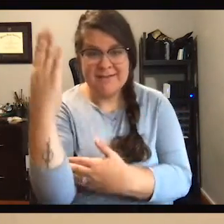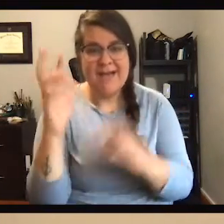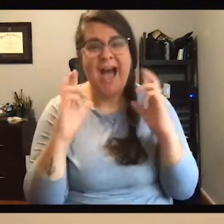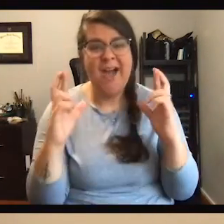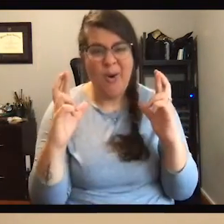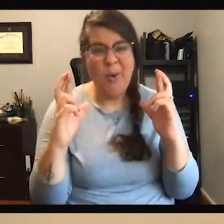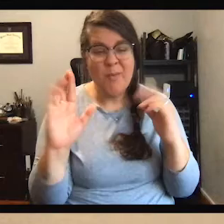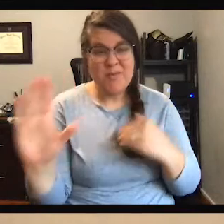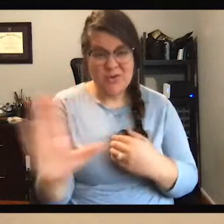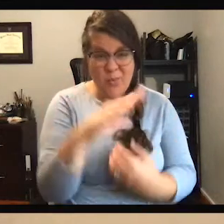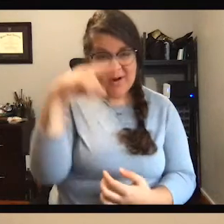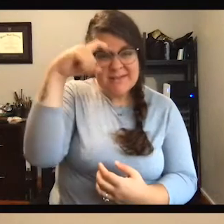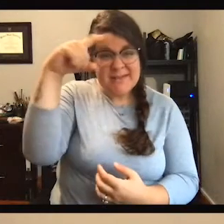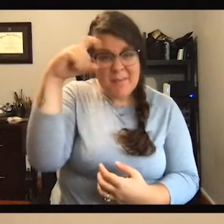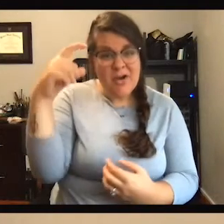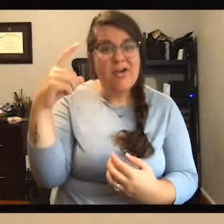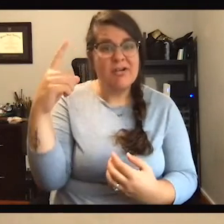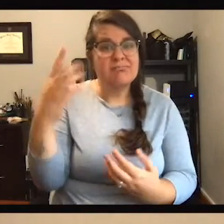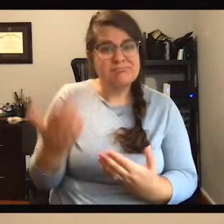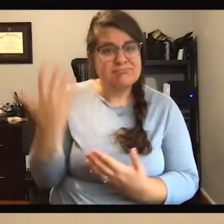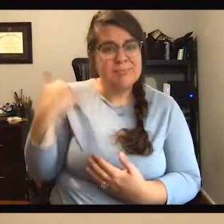and I can't wait to see you all.